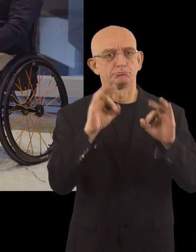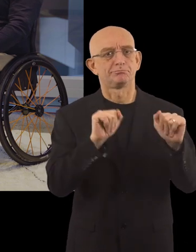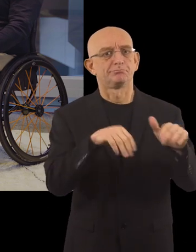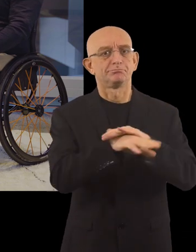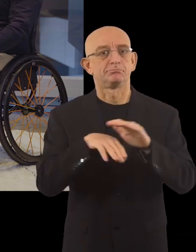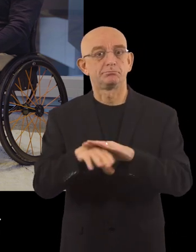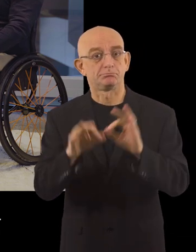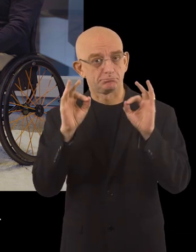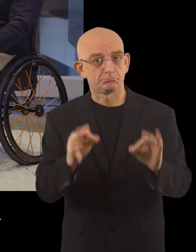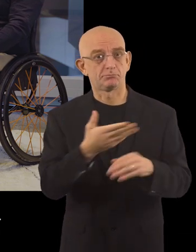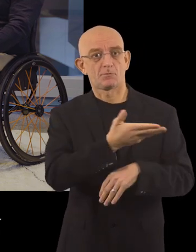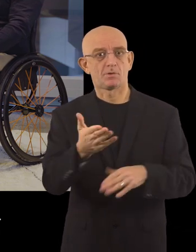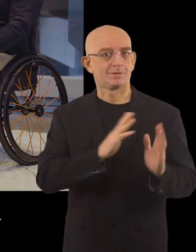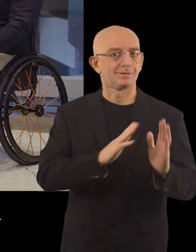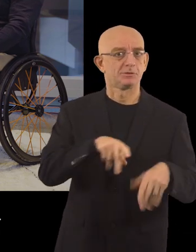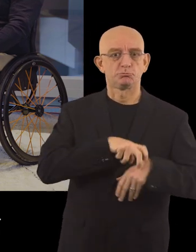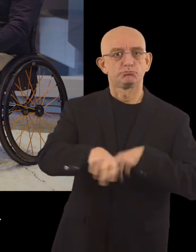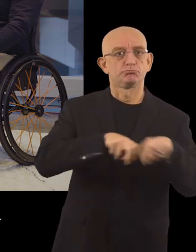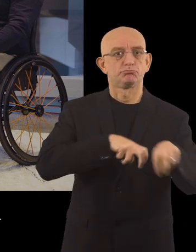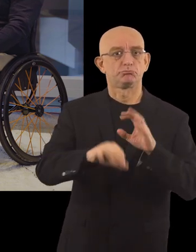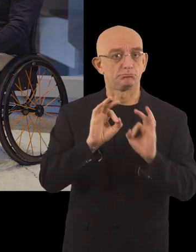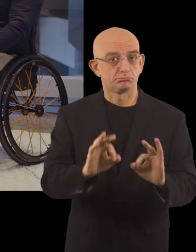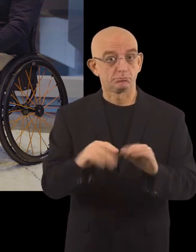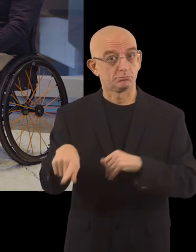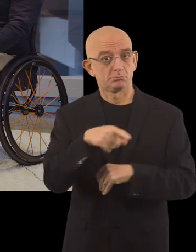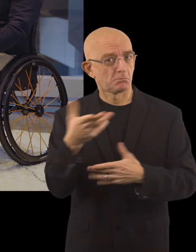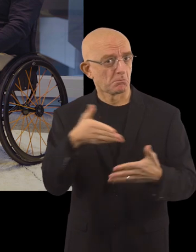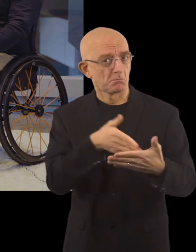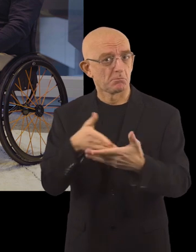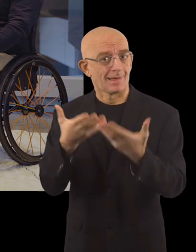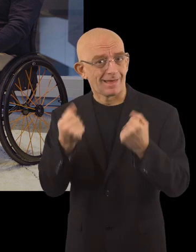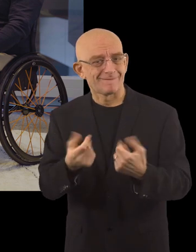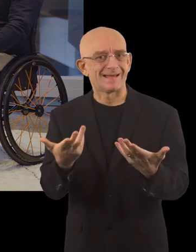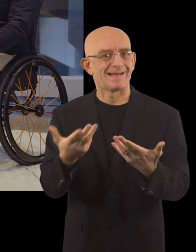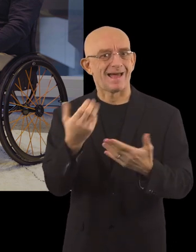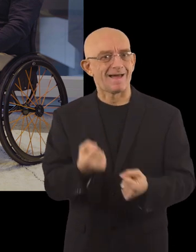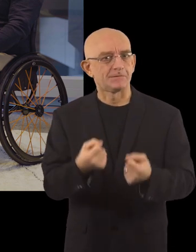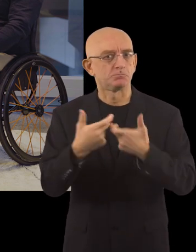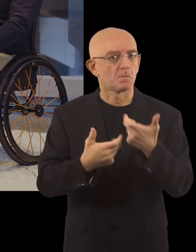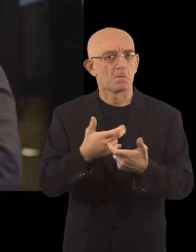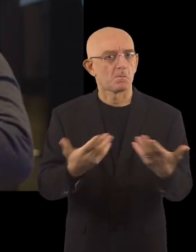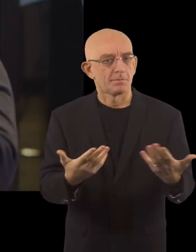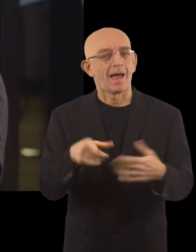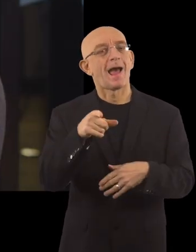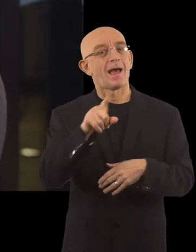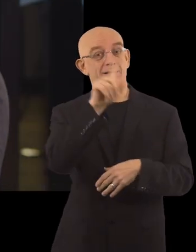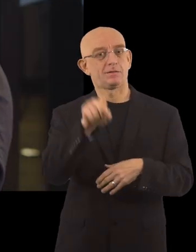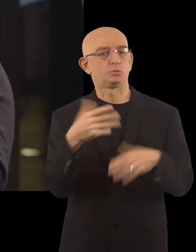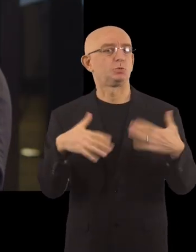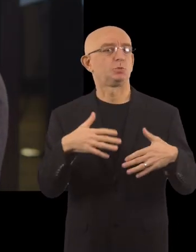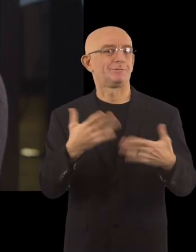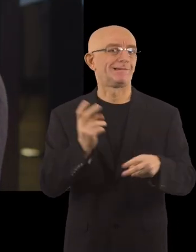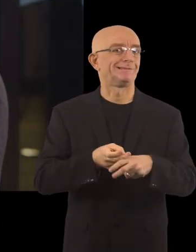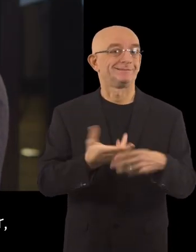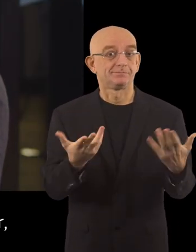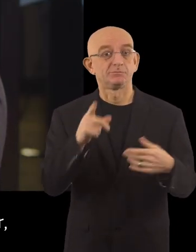accessible, streets are accessible. We're pretty far, or is there still a lot of obstacles you can't get over? It's always kind of a